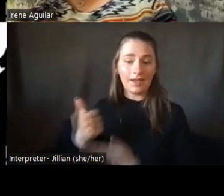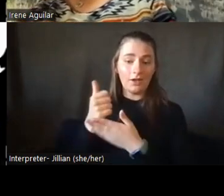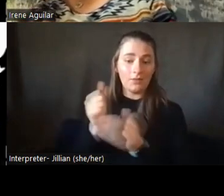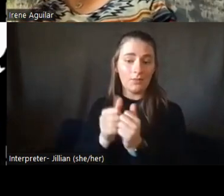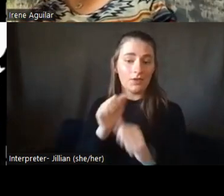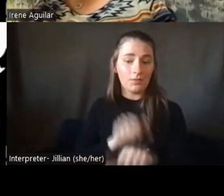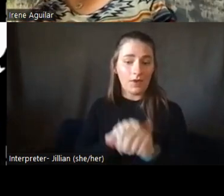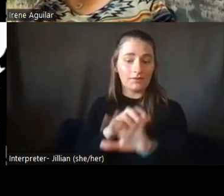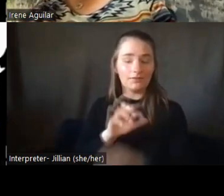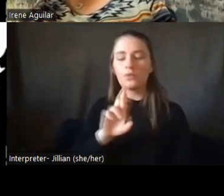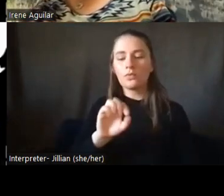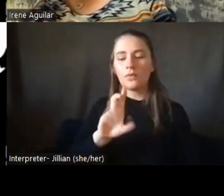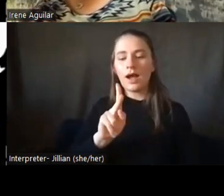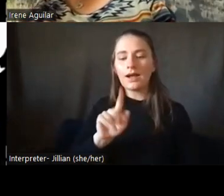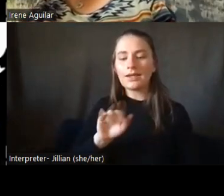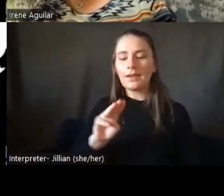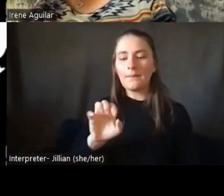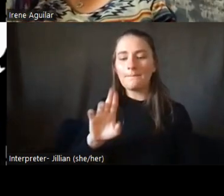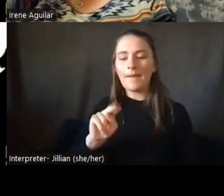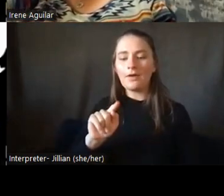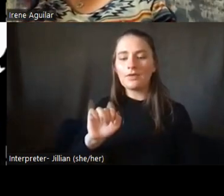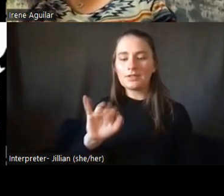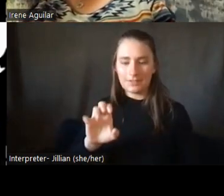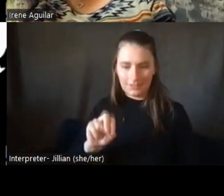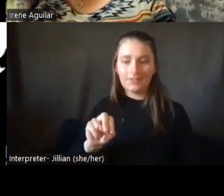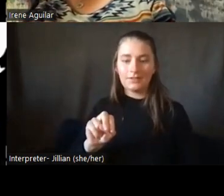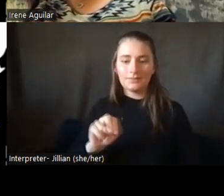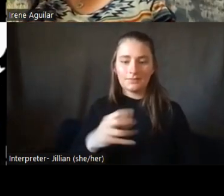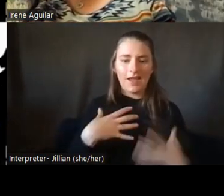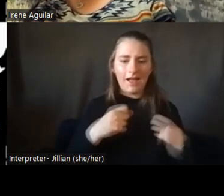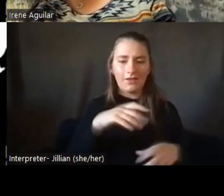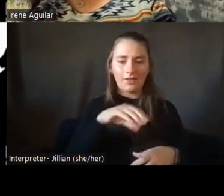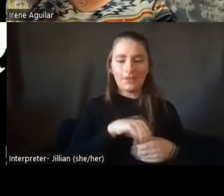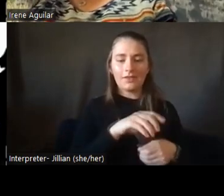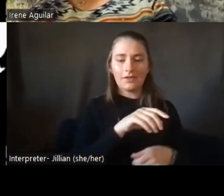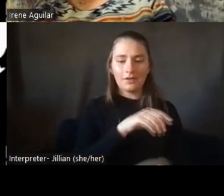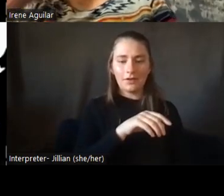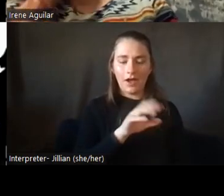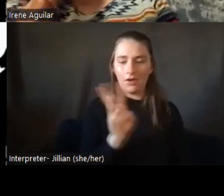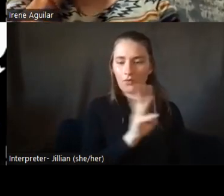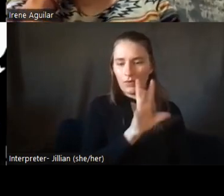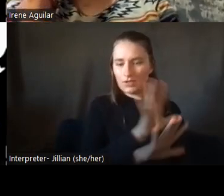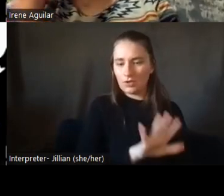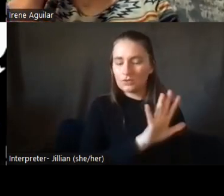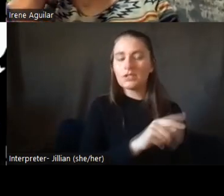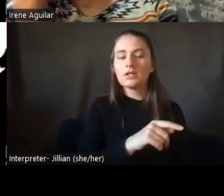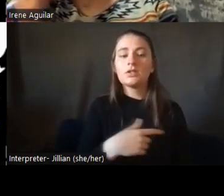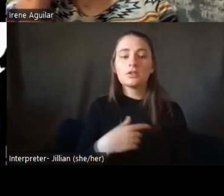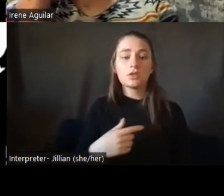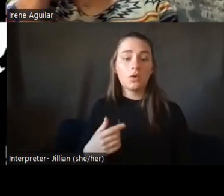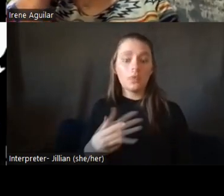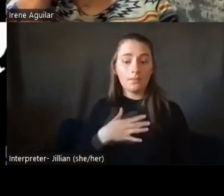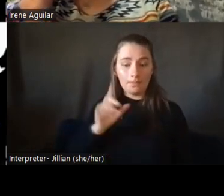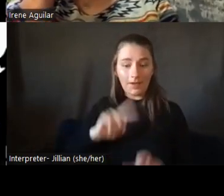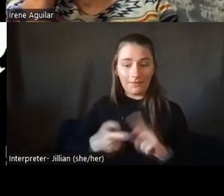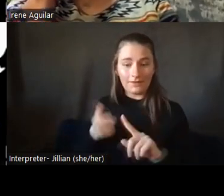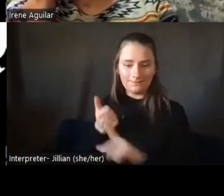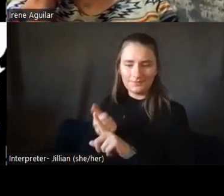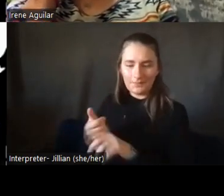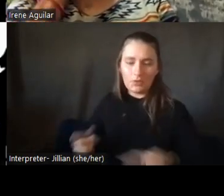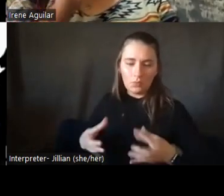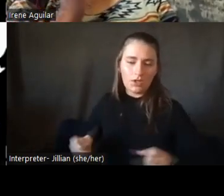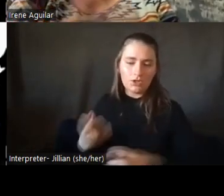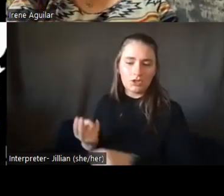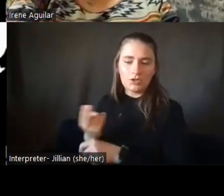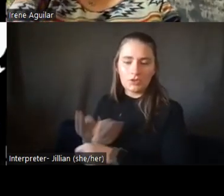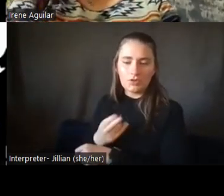And so, you know, one of my close friends is in a wheelchair and leads a disability rights organization. So I have the luxury